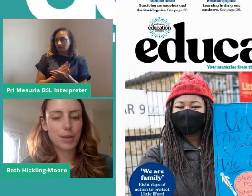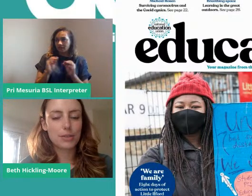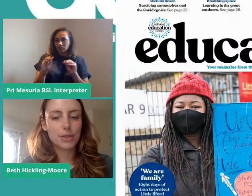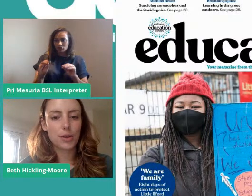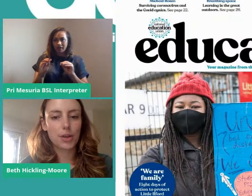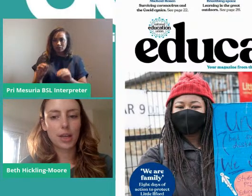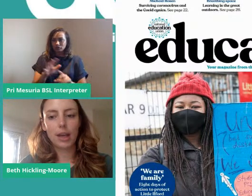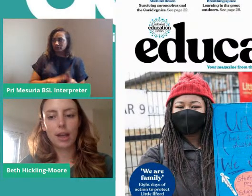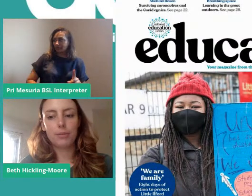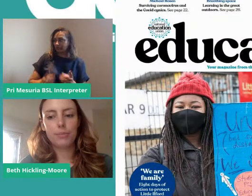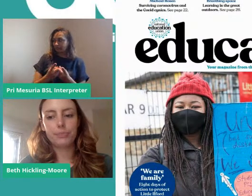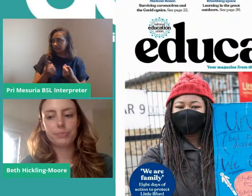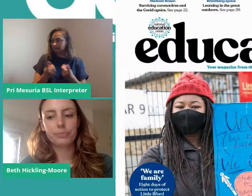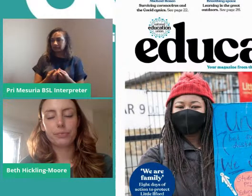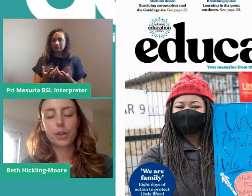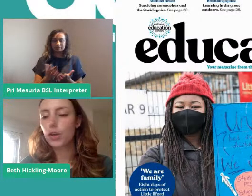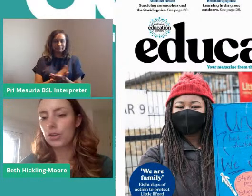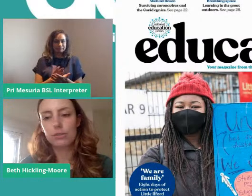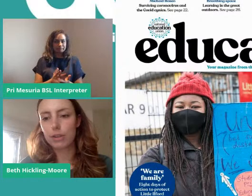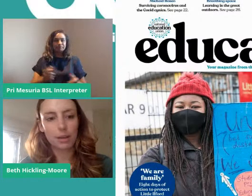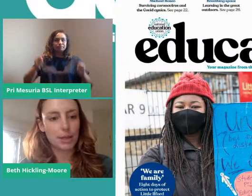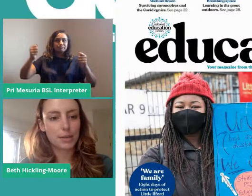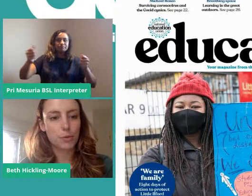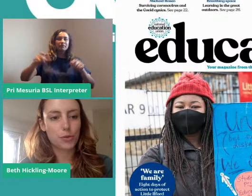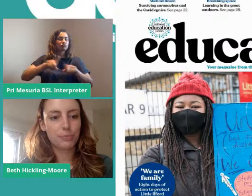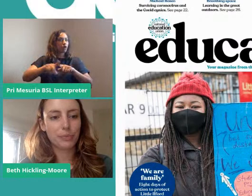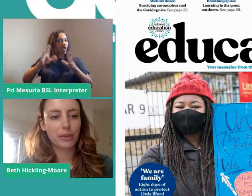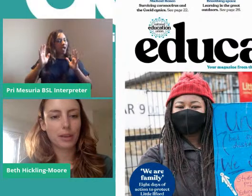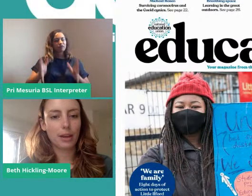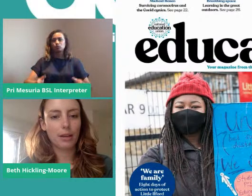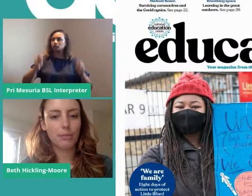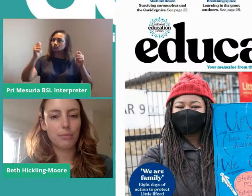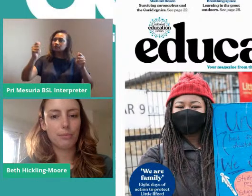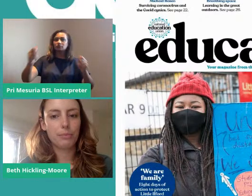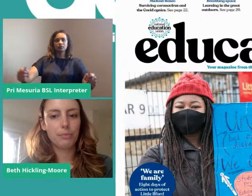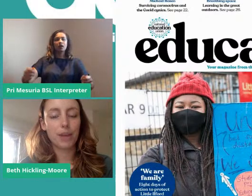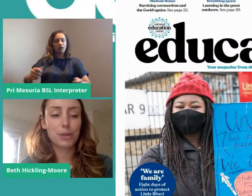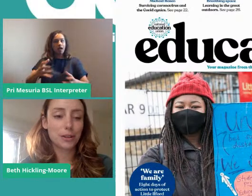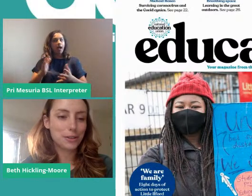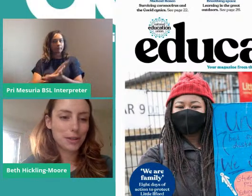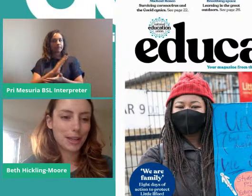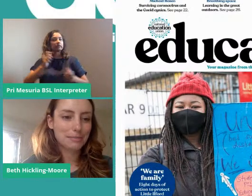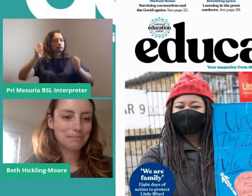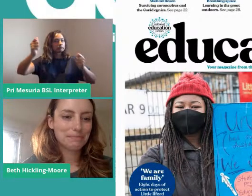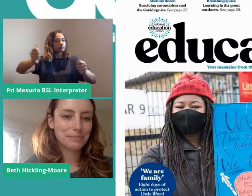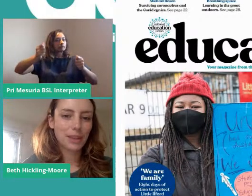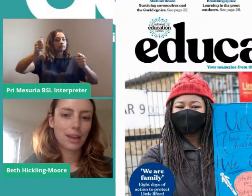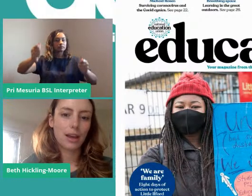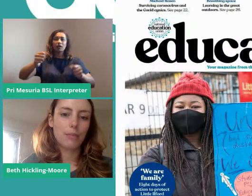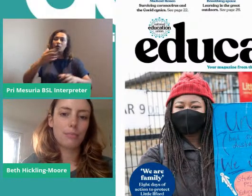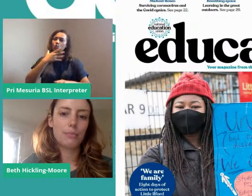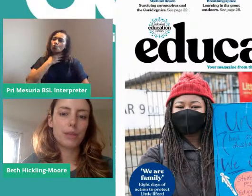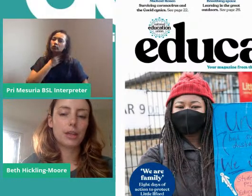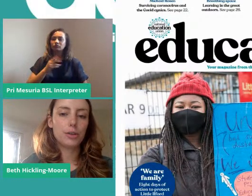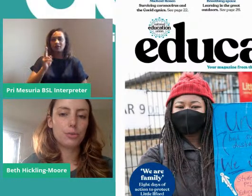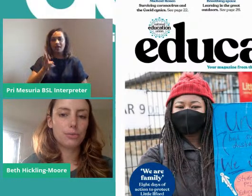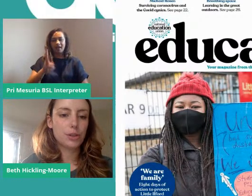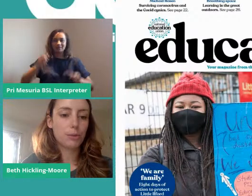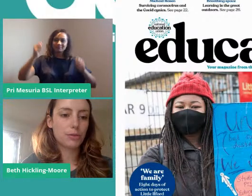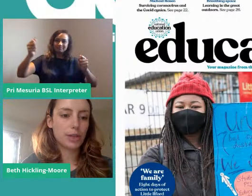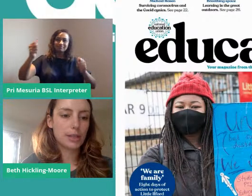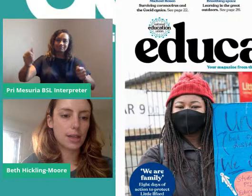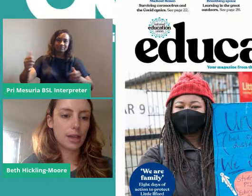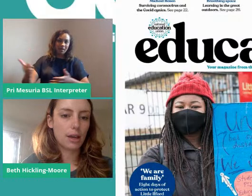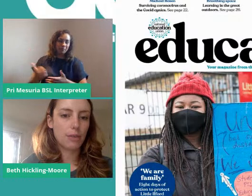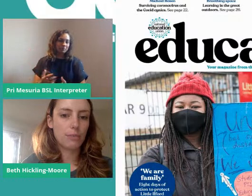climate, so couldn't recommend it more. I wish I could do it again. But thank you all